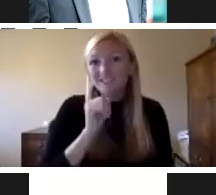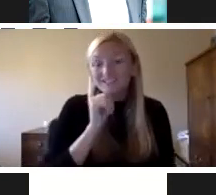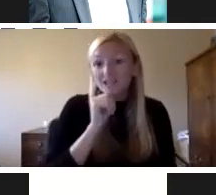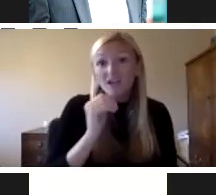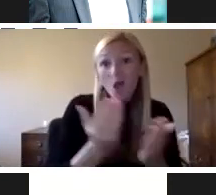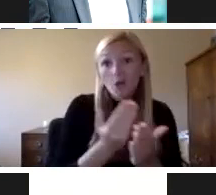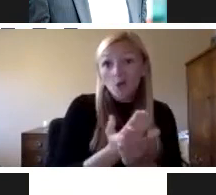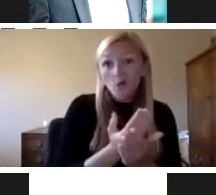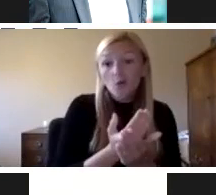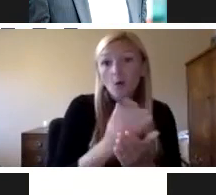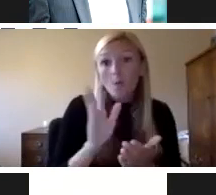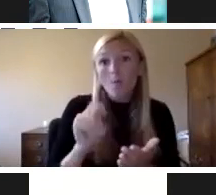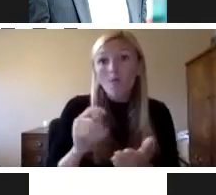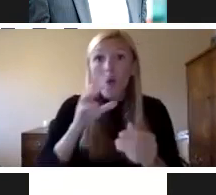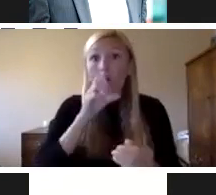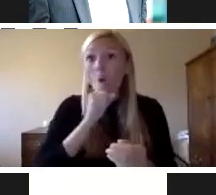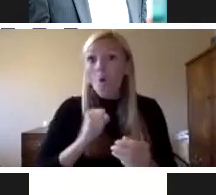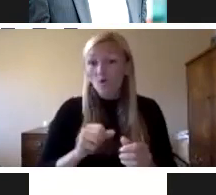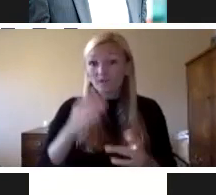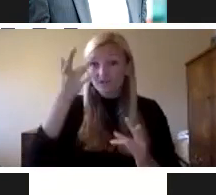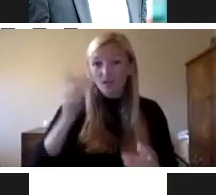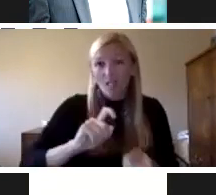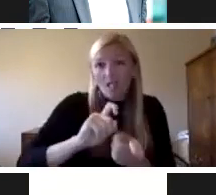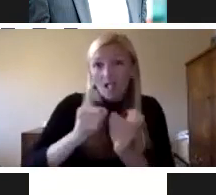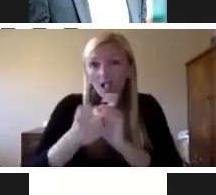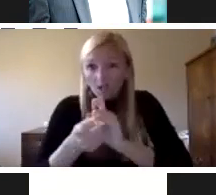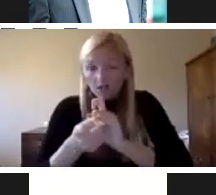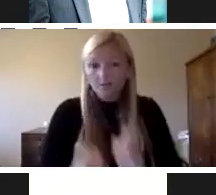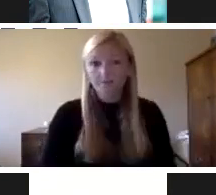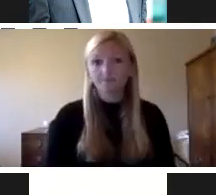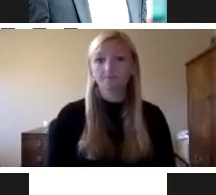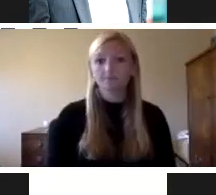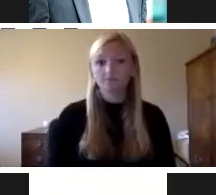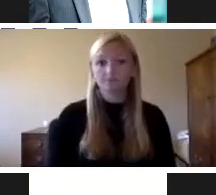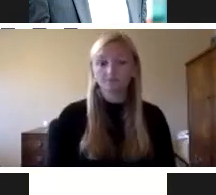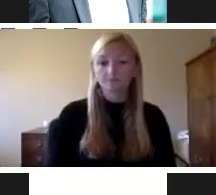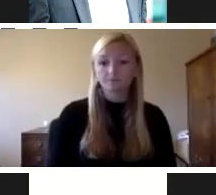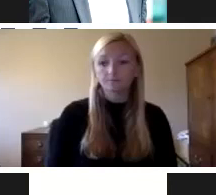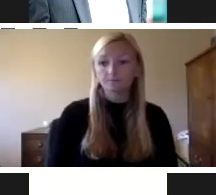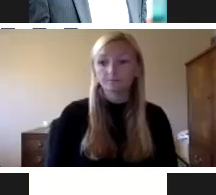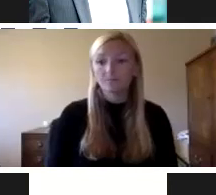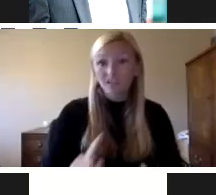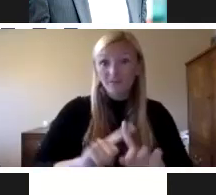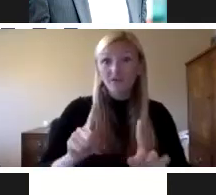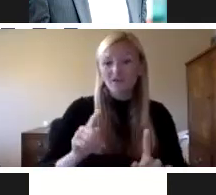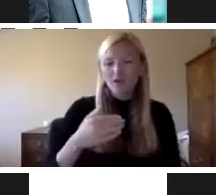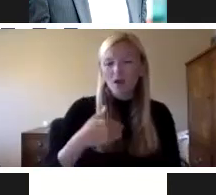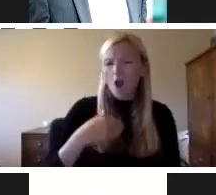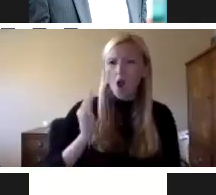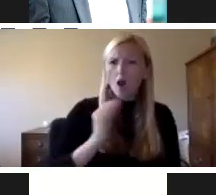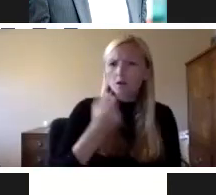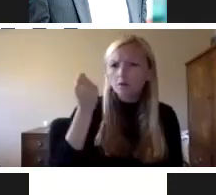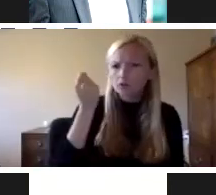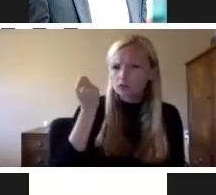virus that did exist had mutated. The other difference was that our modes of understanding what's happening in the world